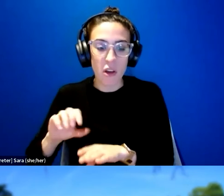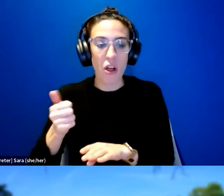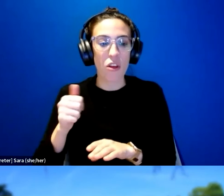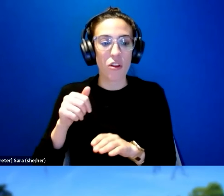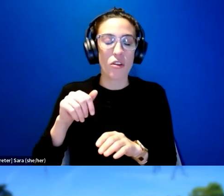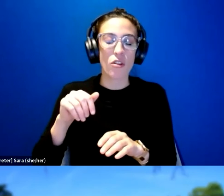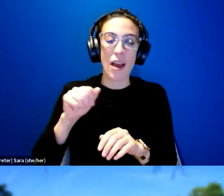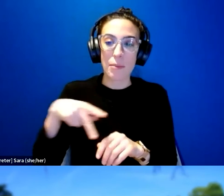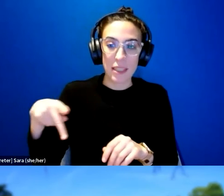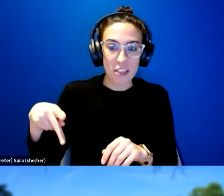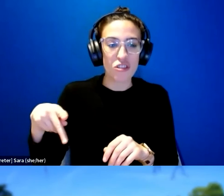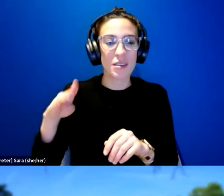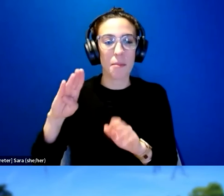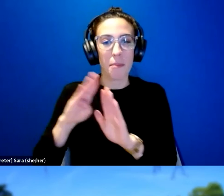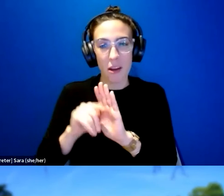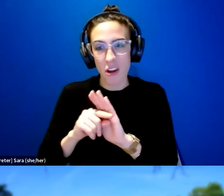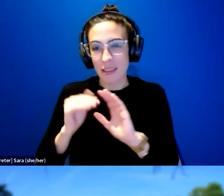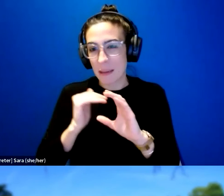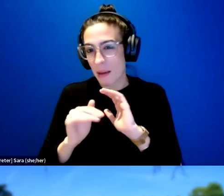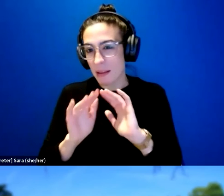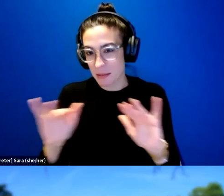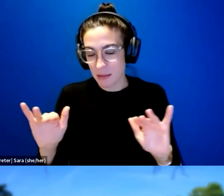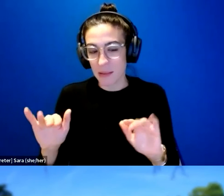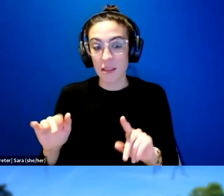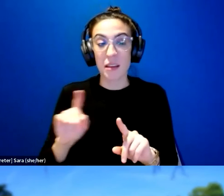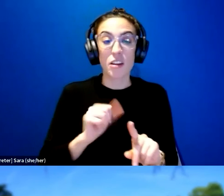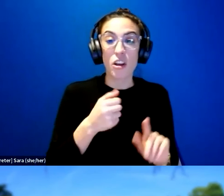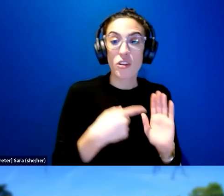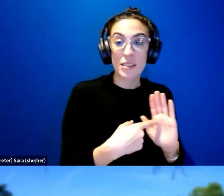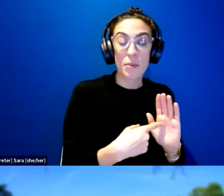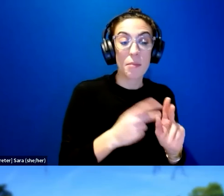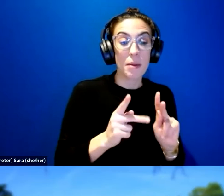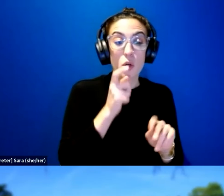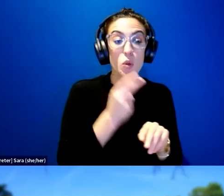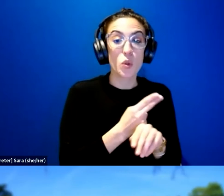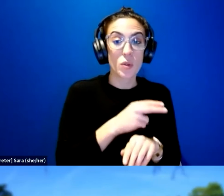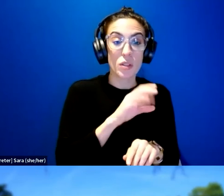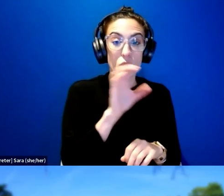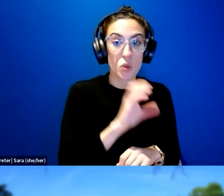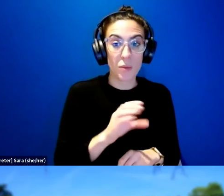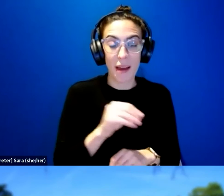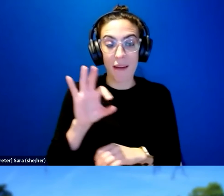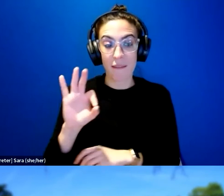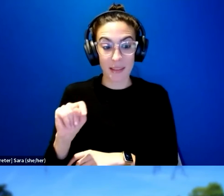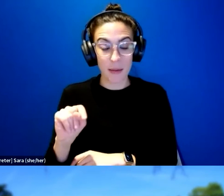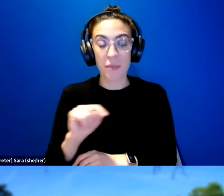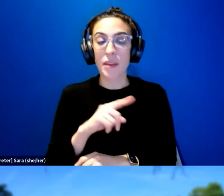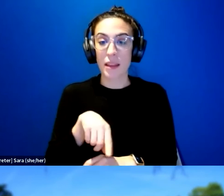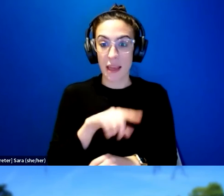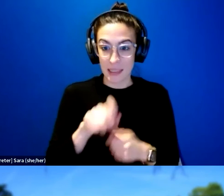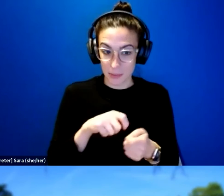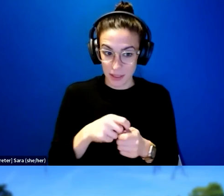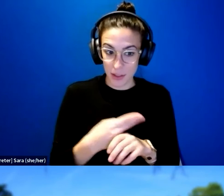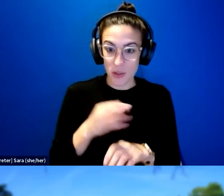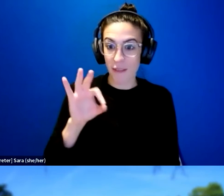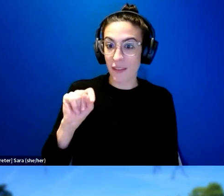And another instance was people who use Zoom and FaceTime. They specifically use FaceTime for